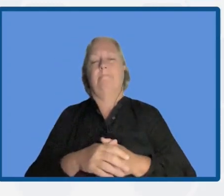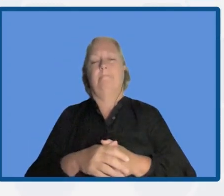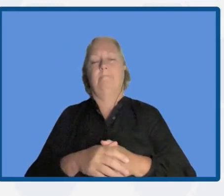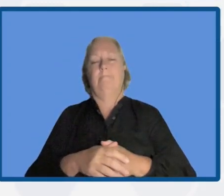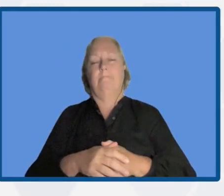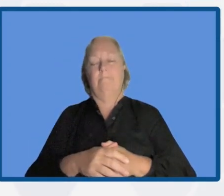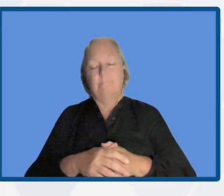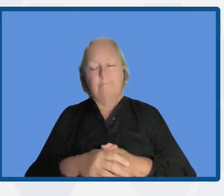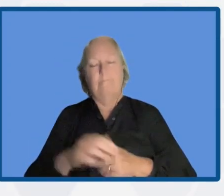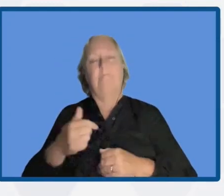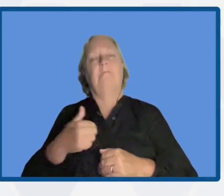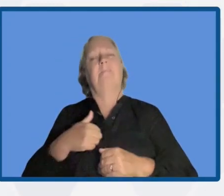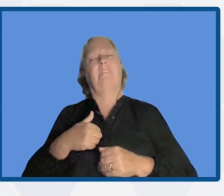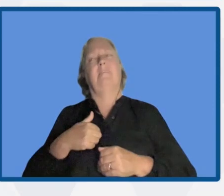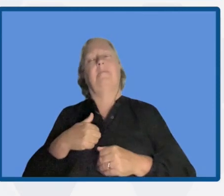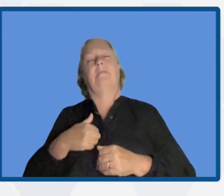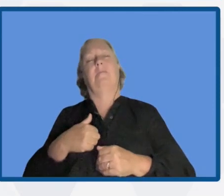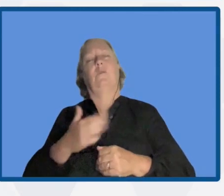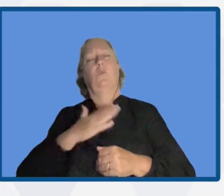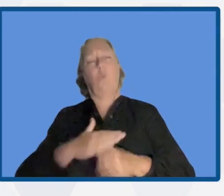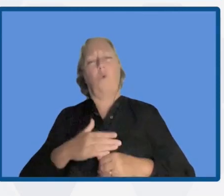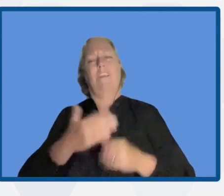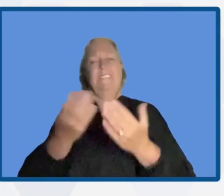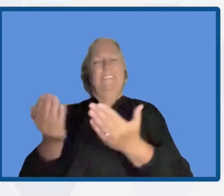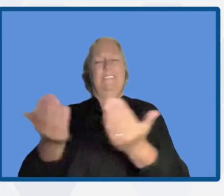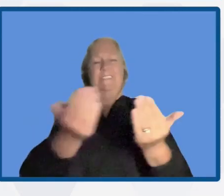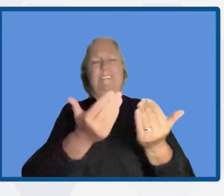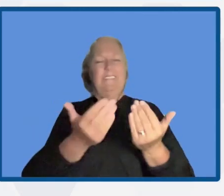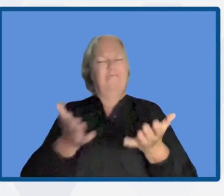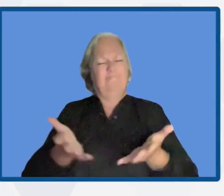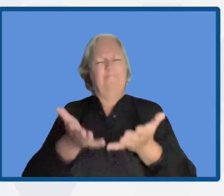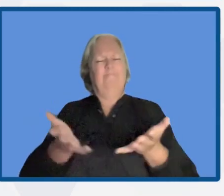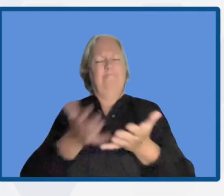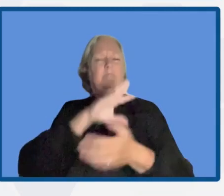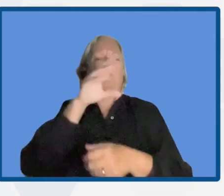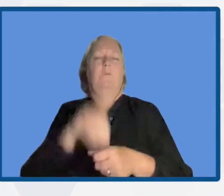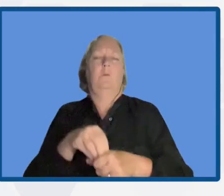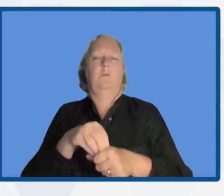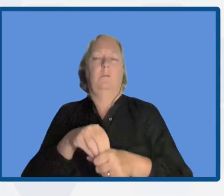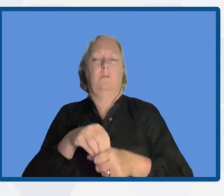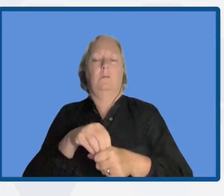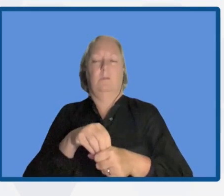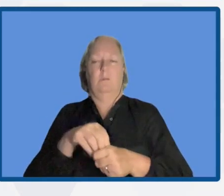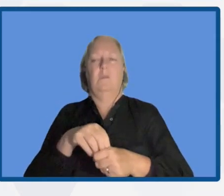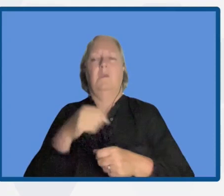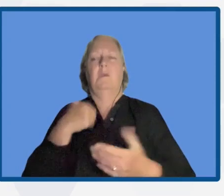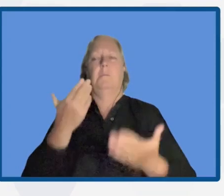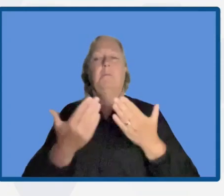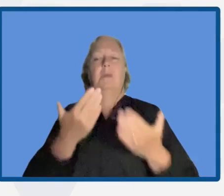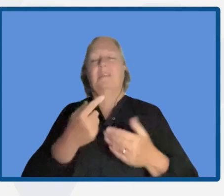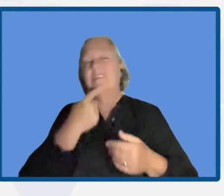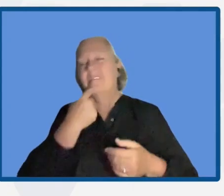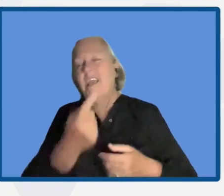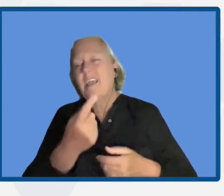significant participation. We may mention things that have worked for